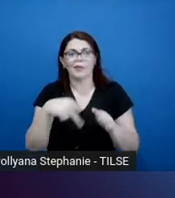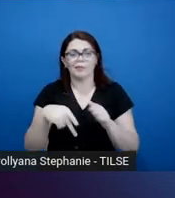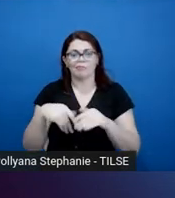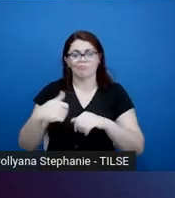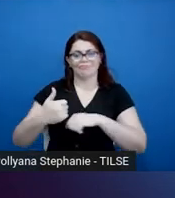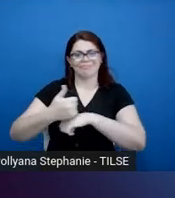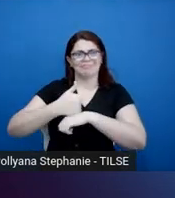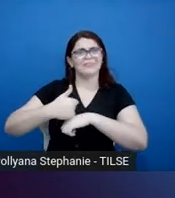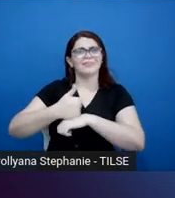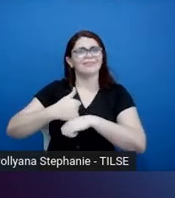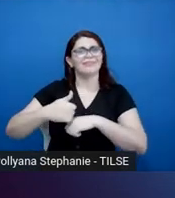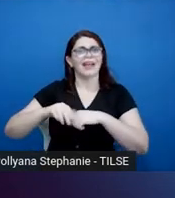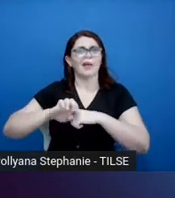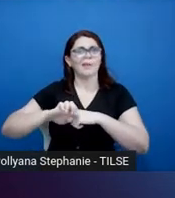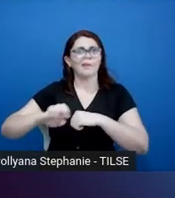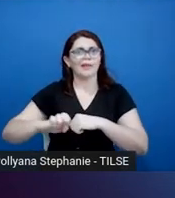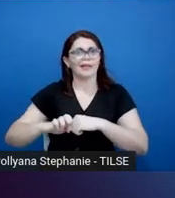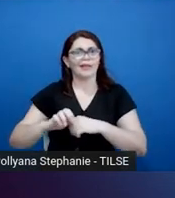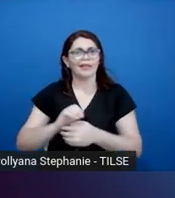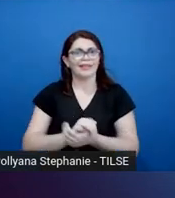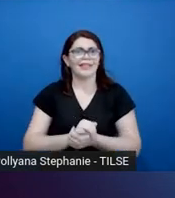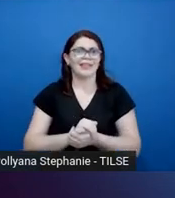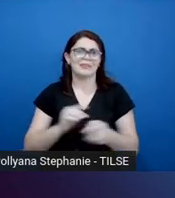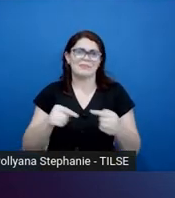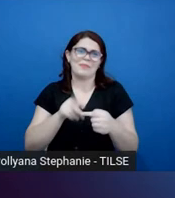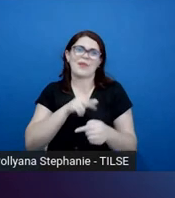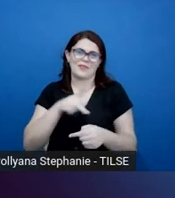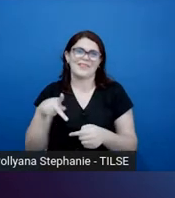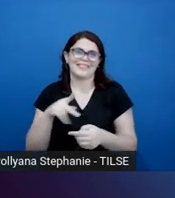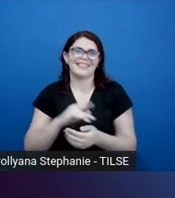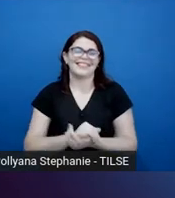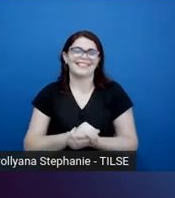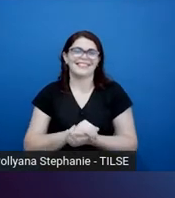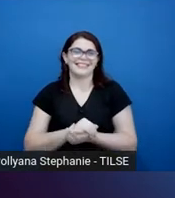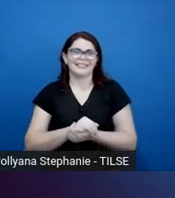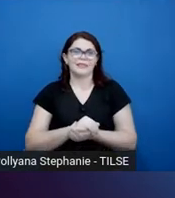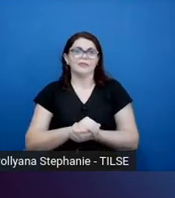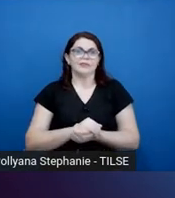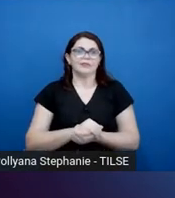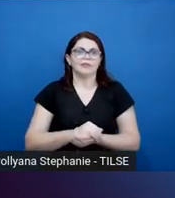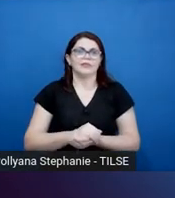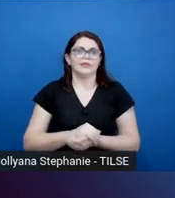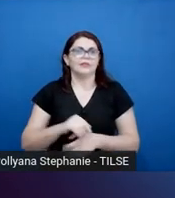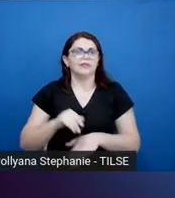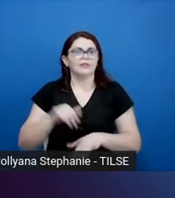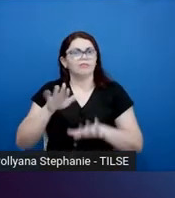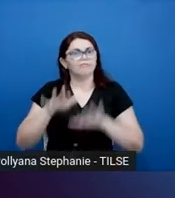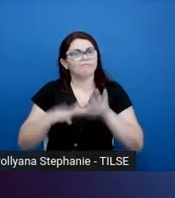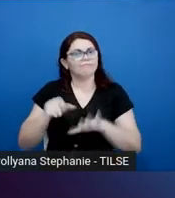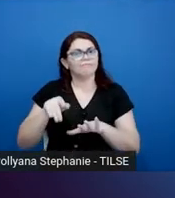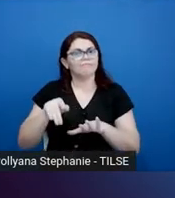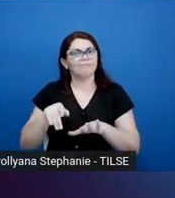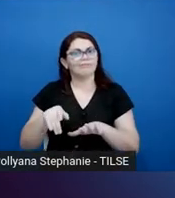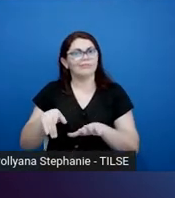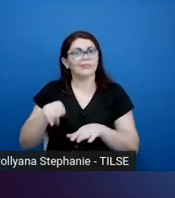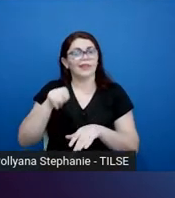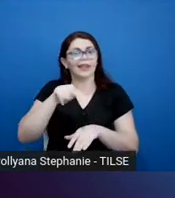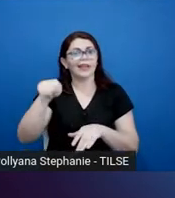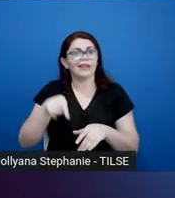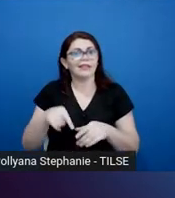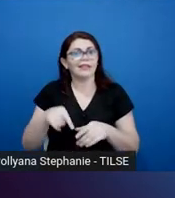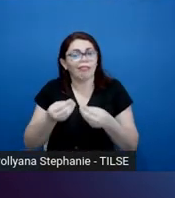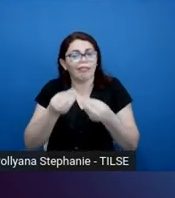I guess you would call them teachers, who are offering some kind of content-based